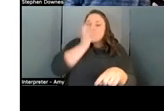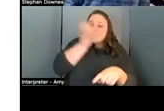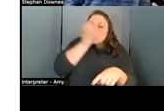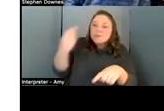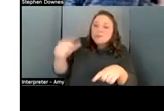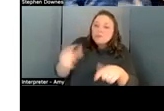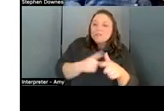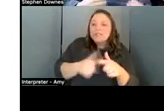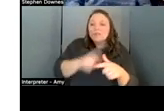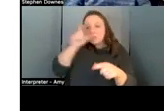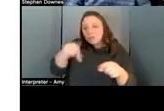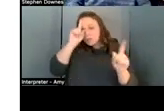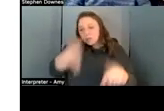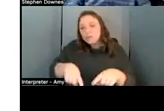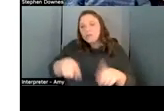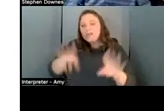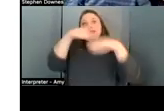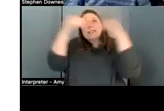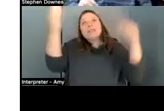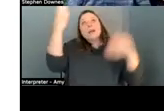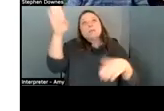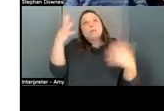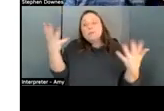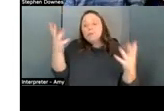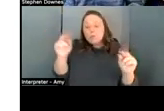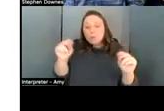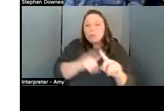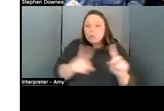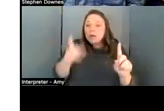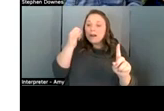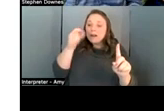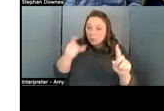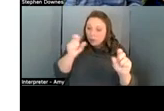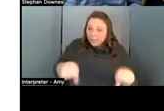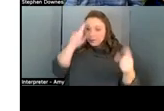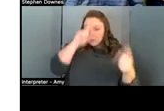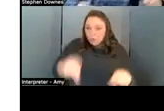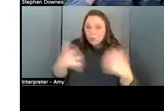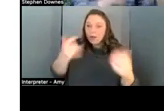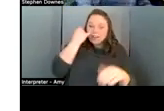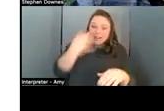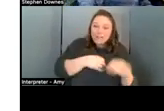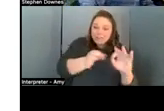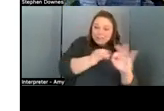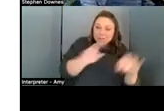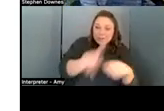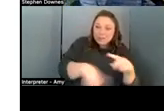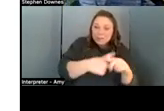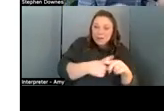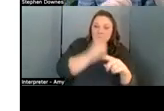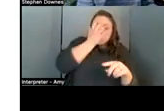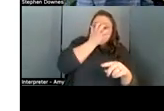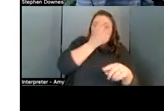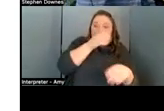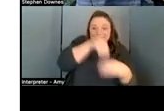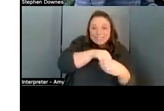all you need to agree on is that if there's a statement about the color of grass it's located in this chain